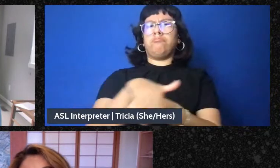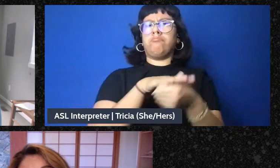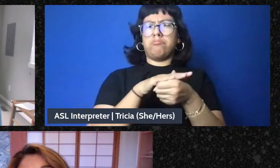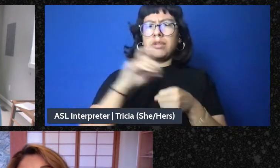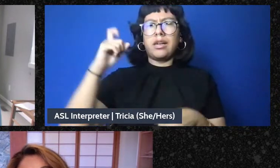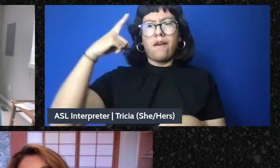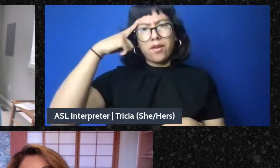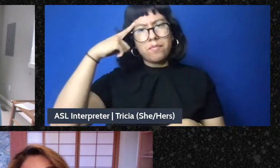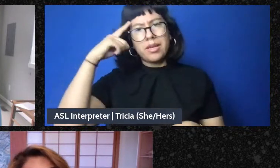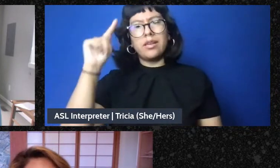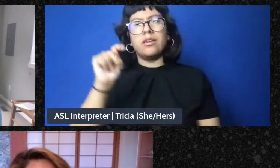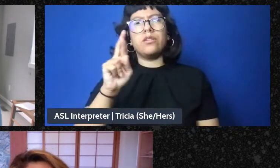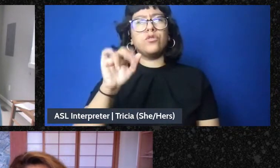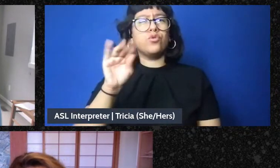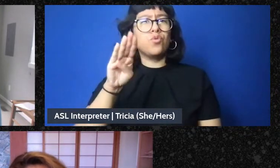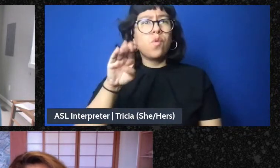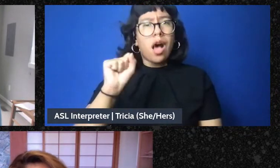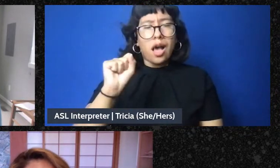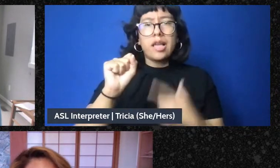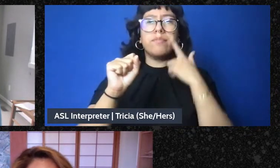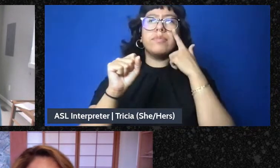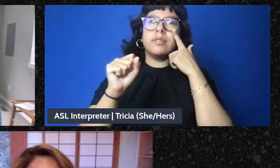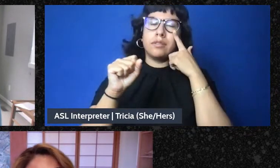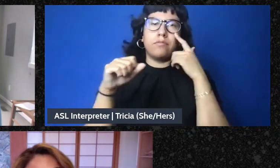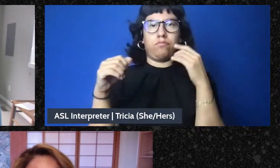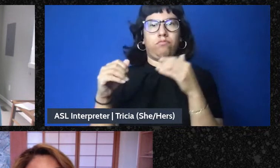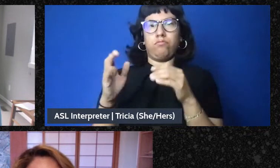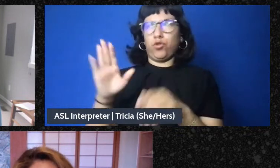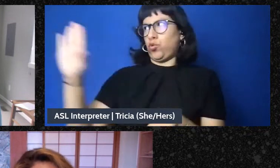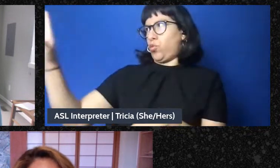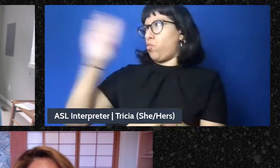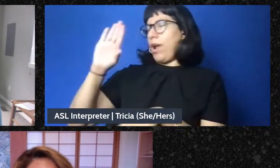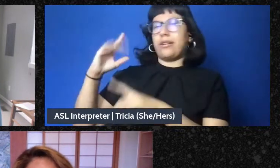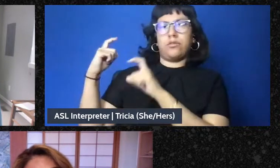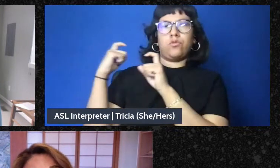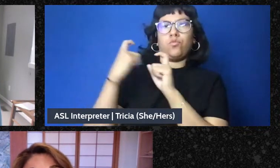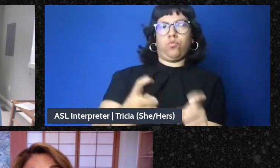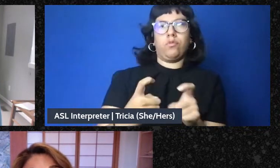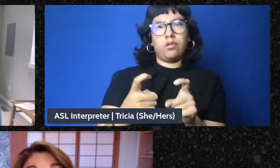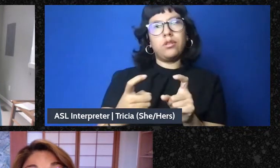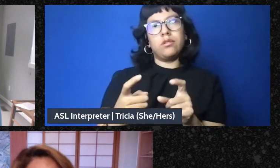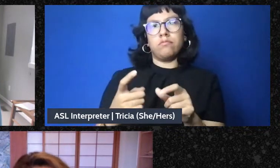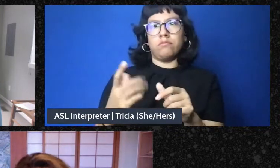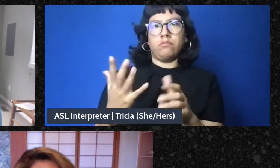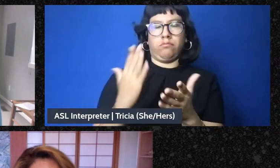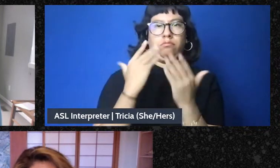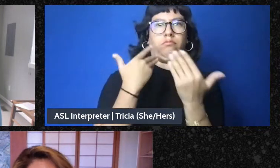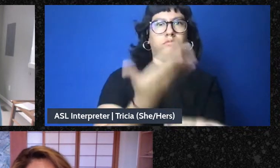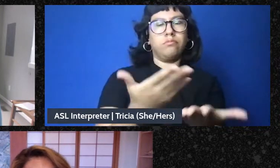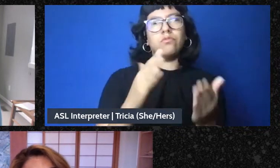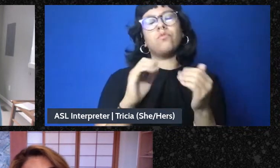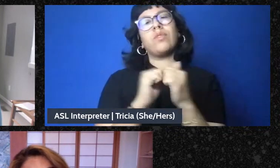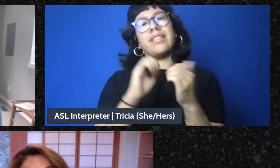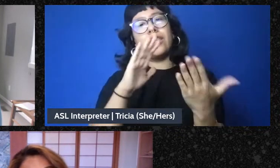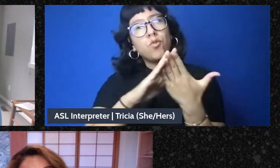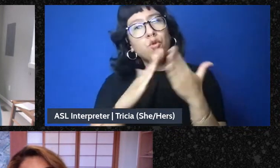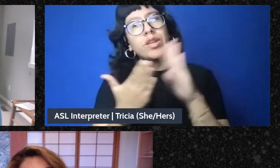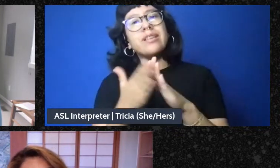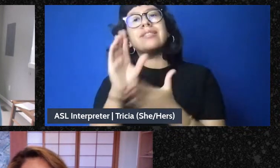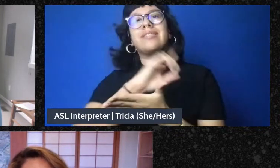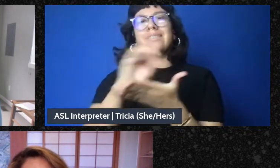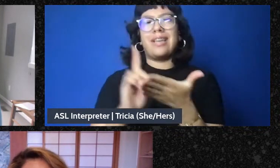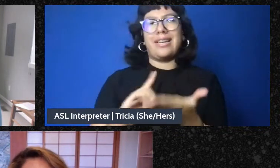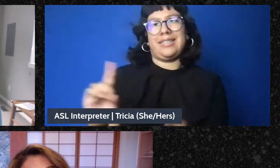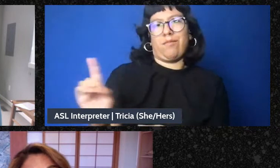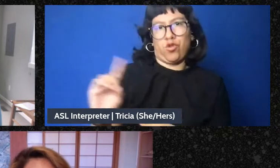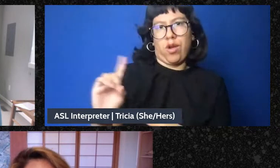tribes. And it's about getting direct granting to communities to design, democratically design their